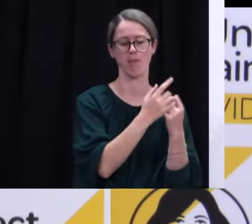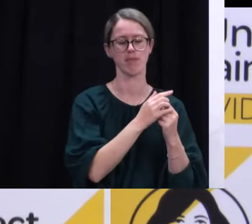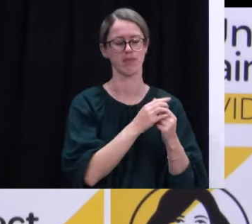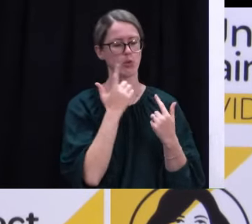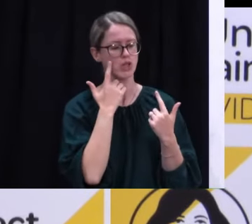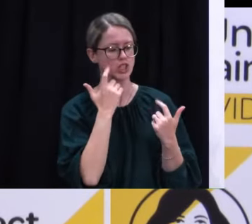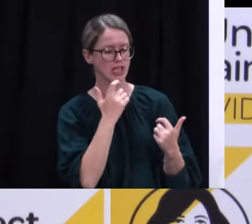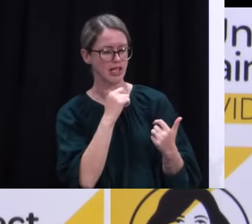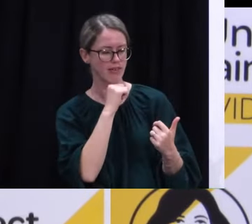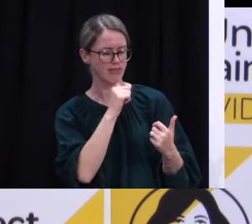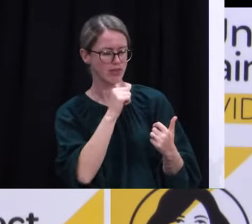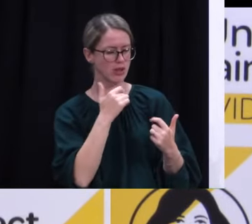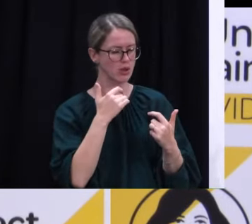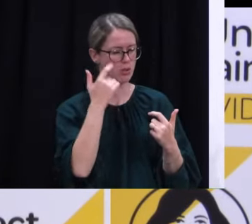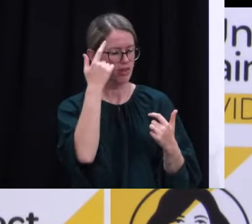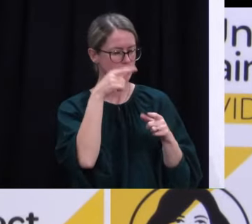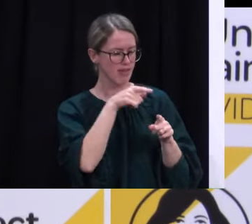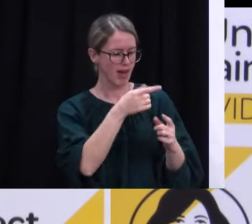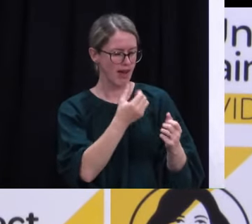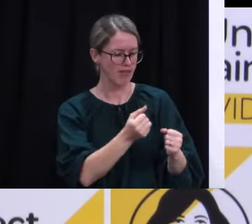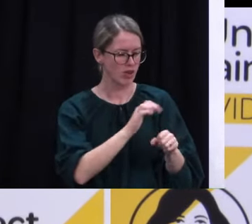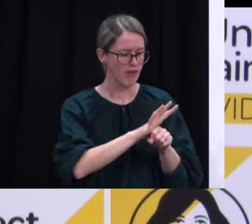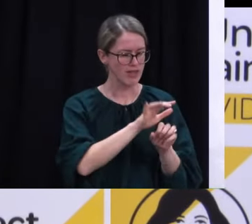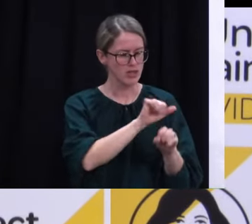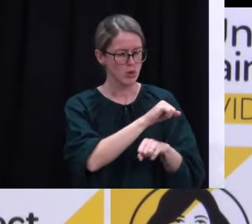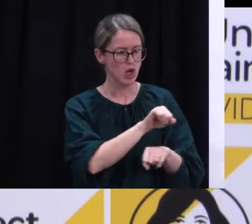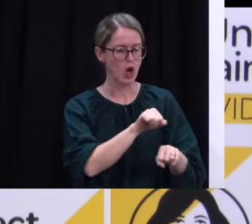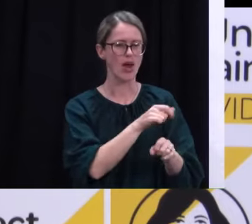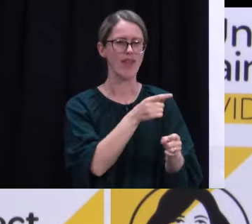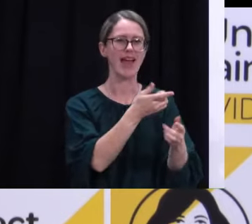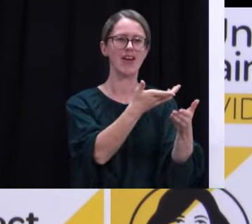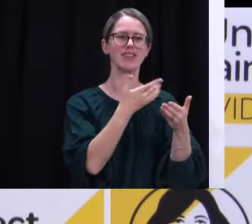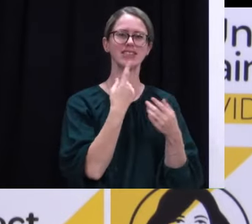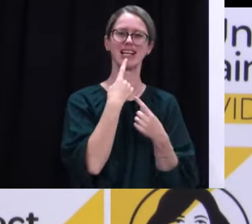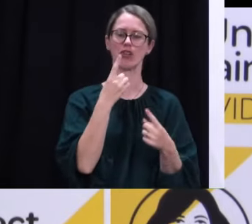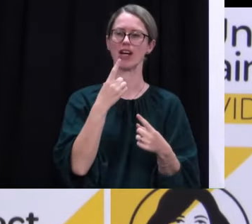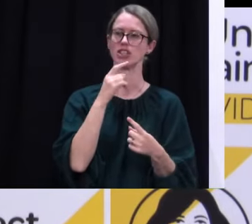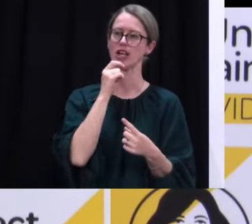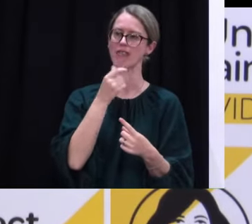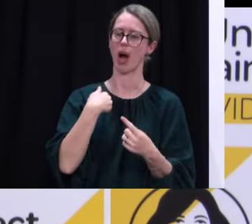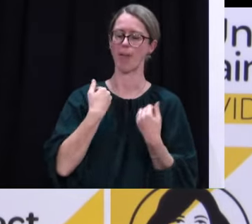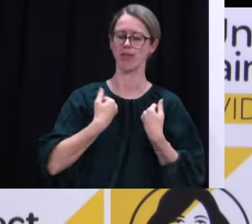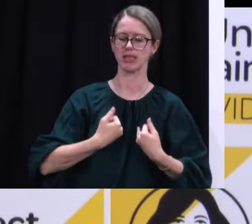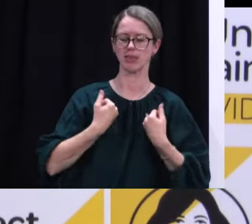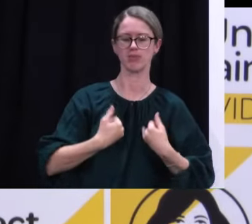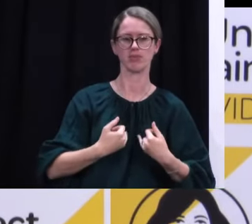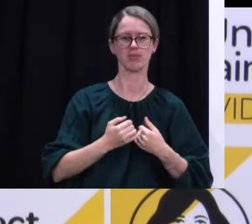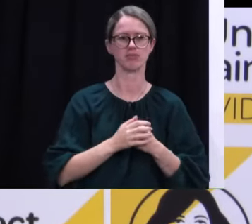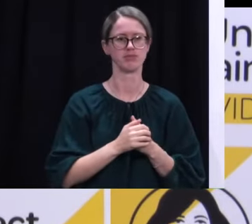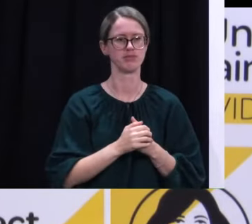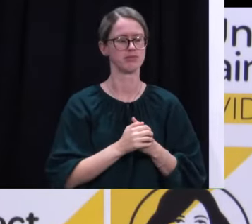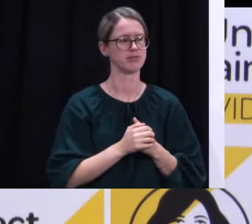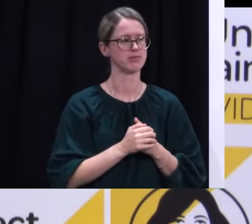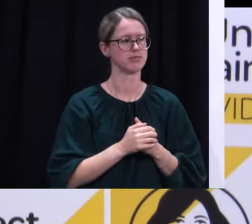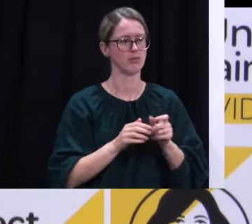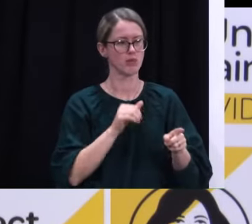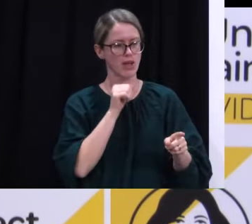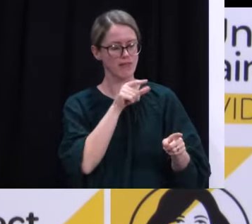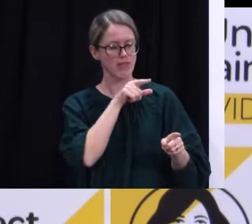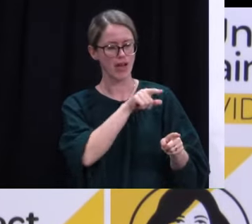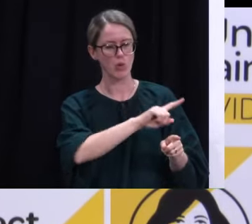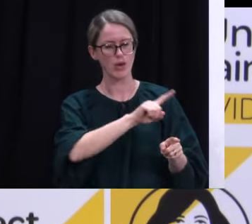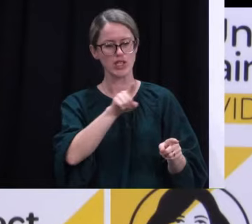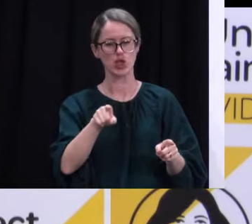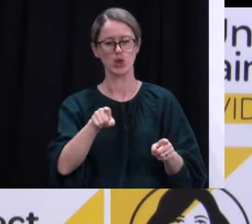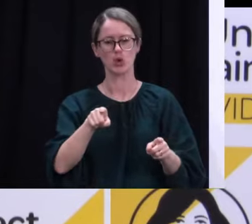a high index of suspicion and to get a declaration from someone about any symptoms they may have, or indeed if they have been at a location of interest